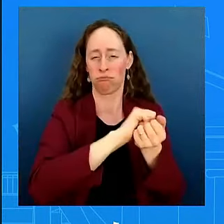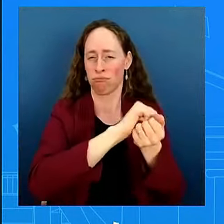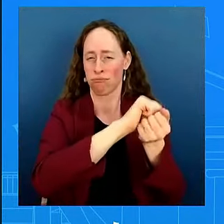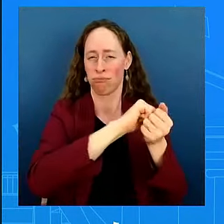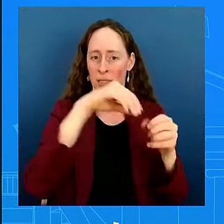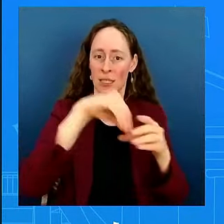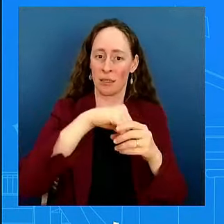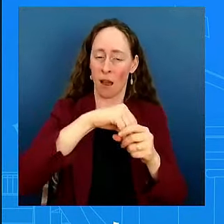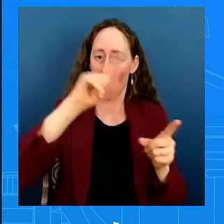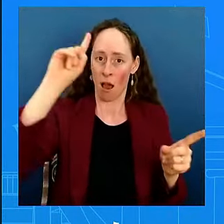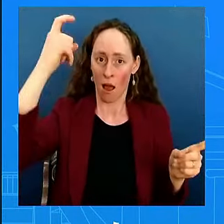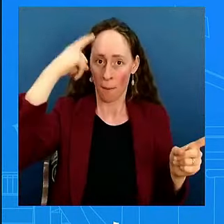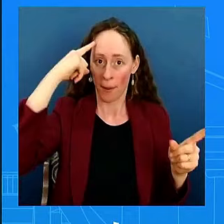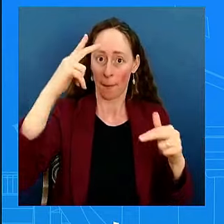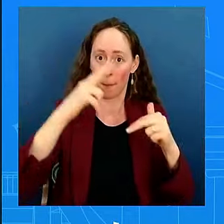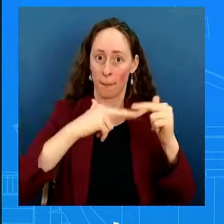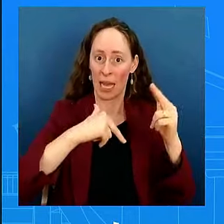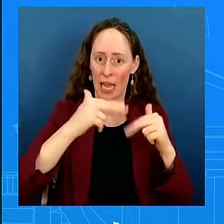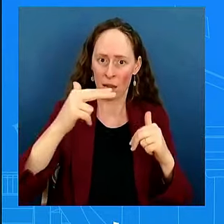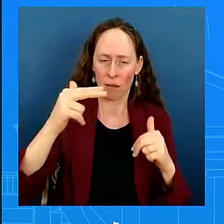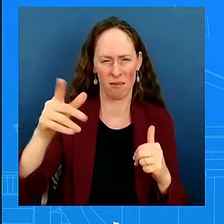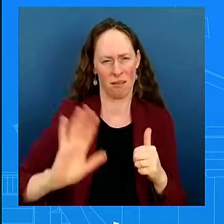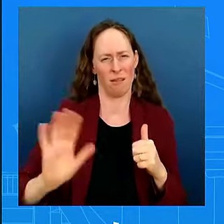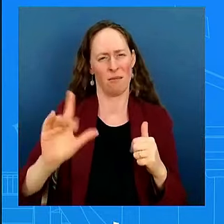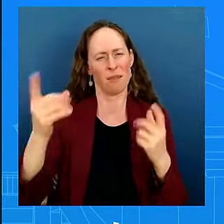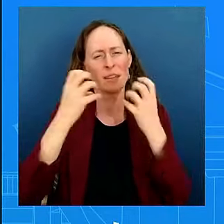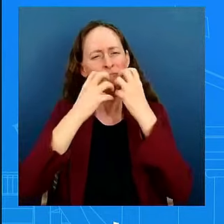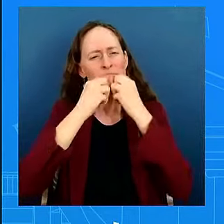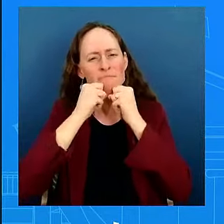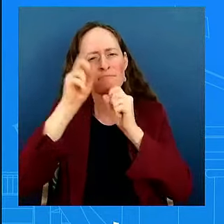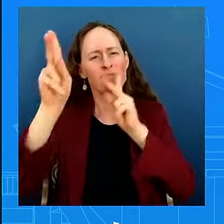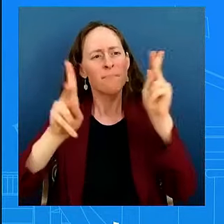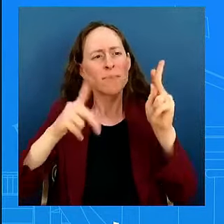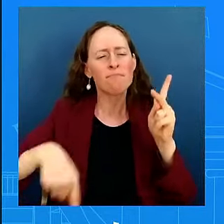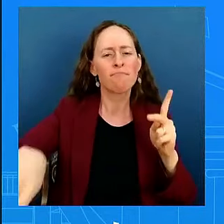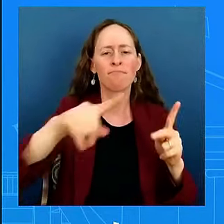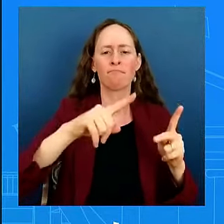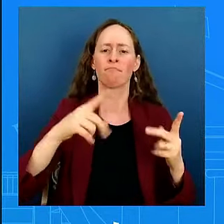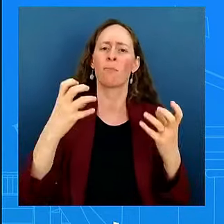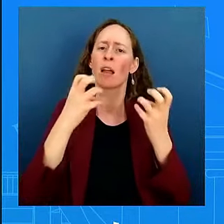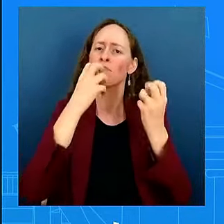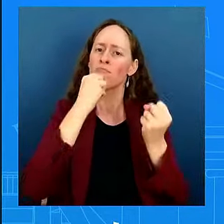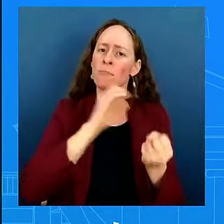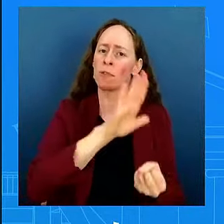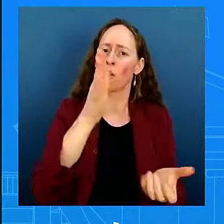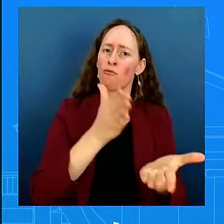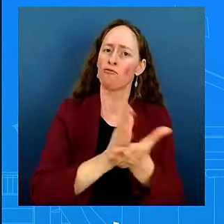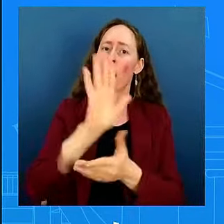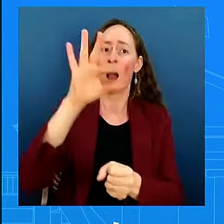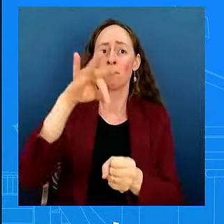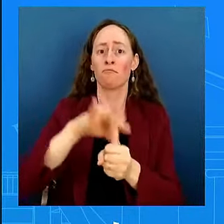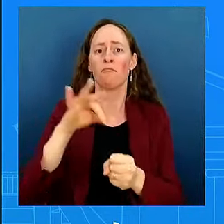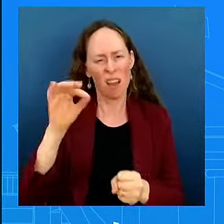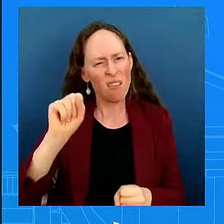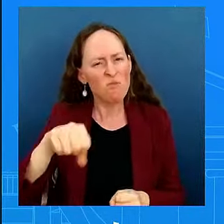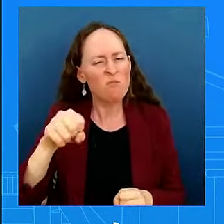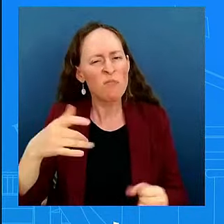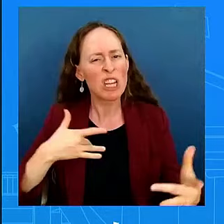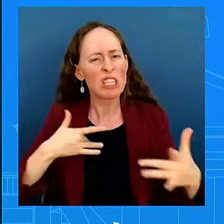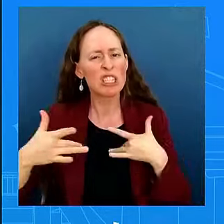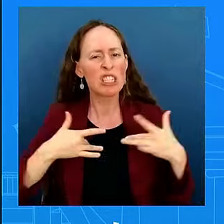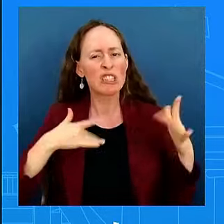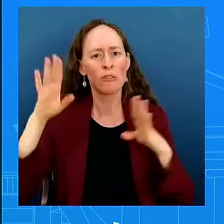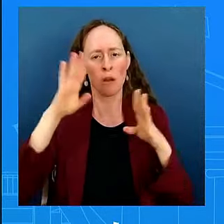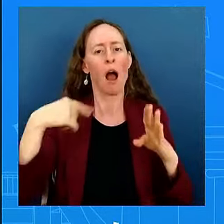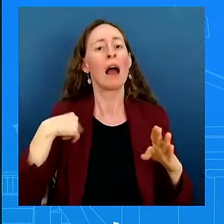that, would be concerned. You can't be blinded by what happened under the last president. You can't be blinded or